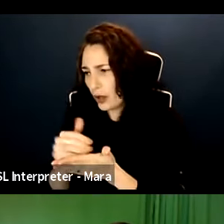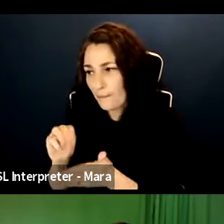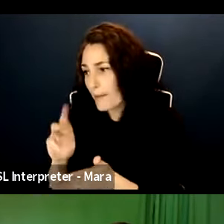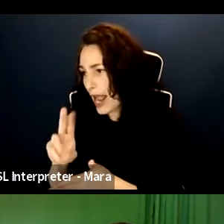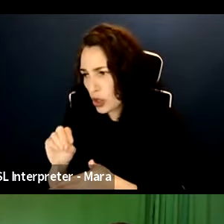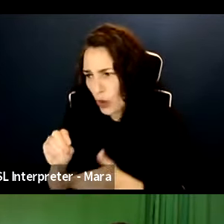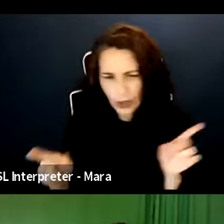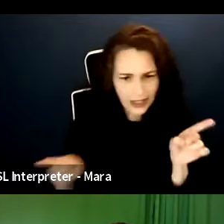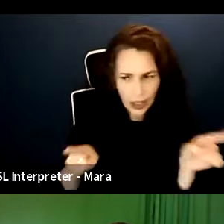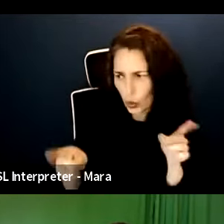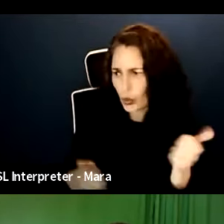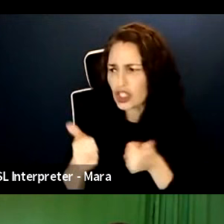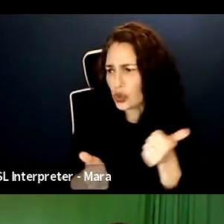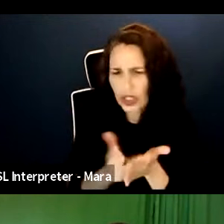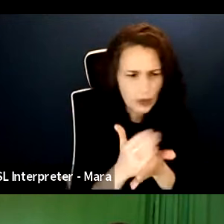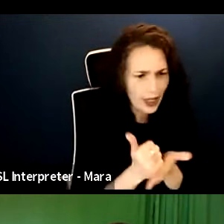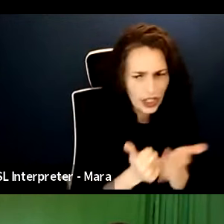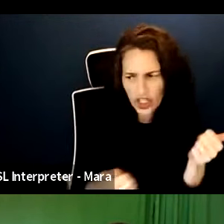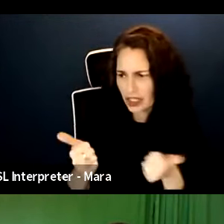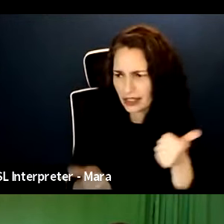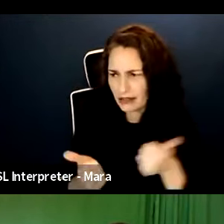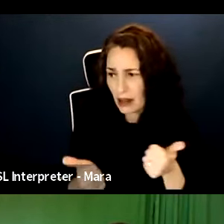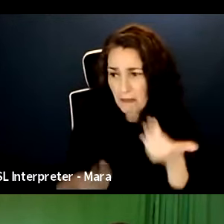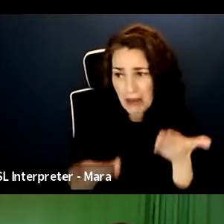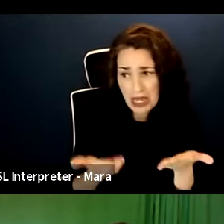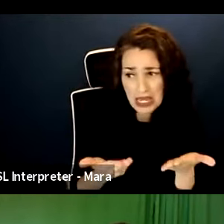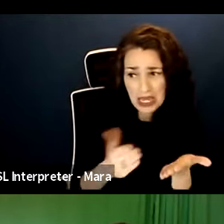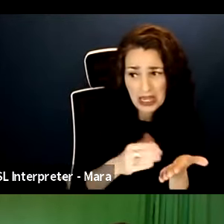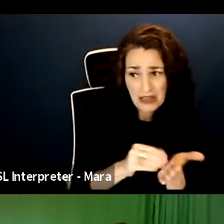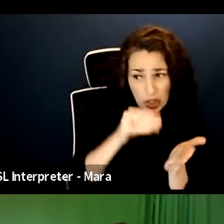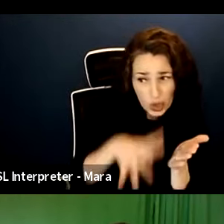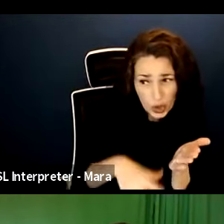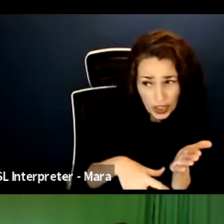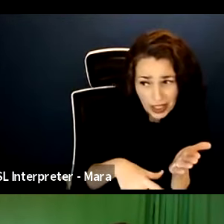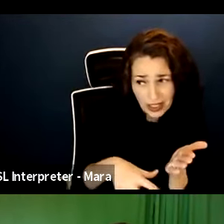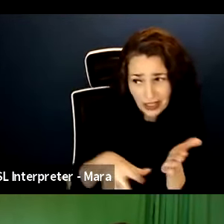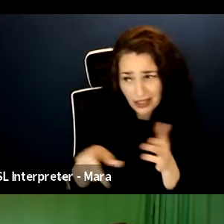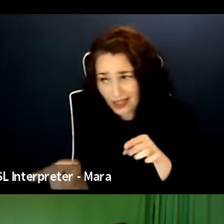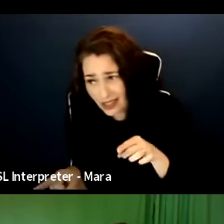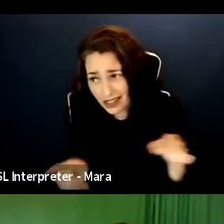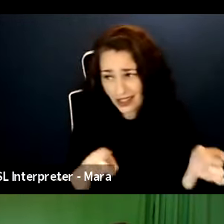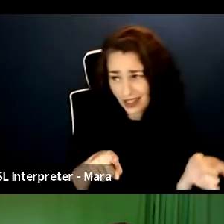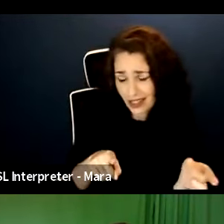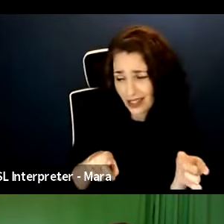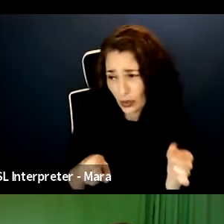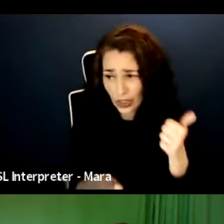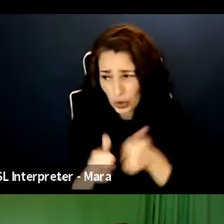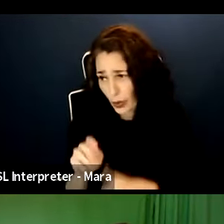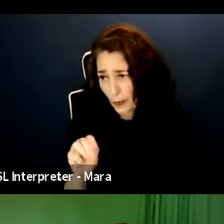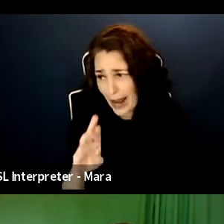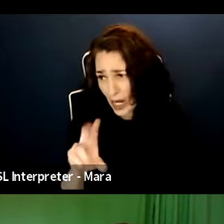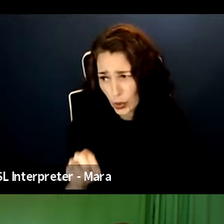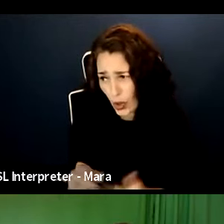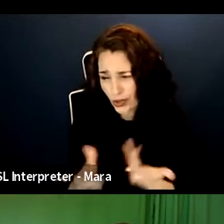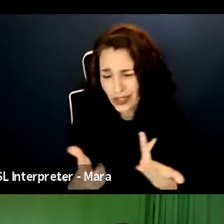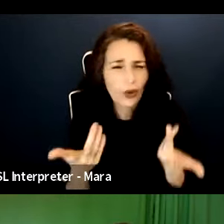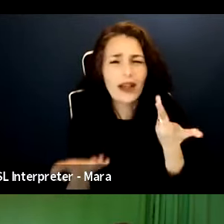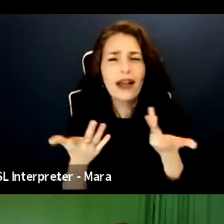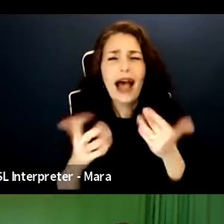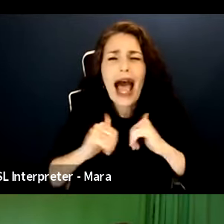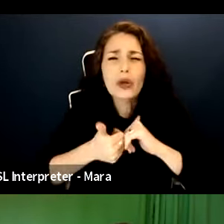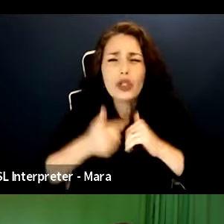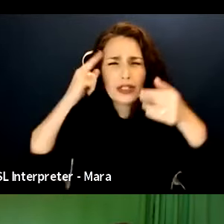if you're a student, but you could also maybe use micro. Can you talk a little bit about how to help guide where they would want to go,